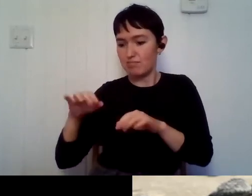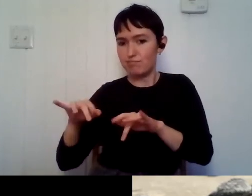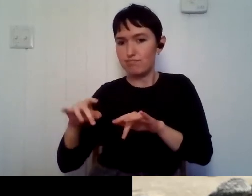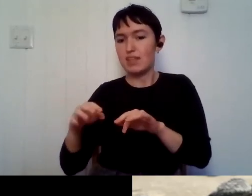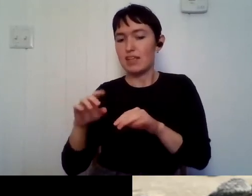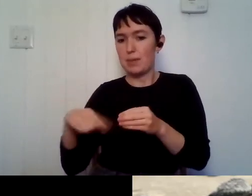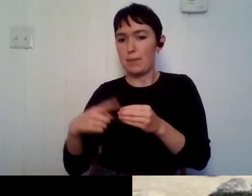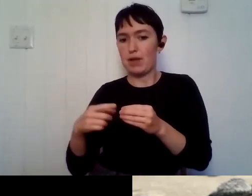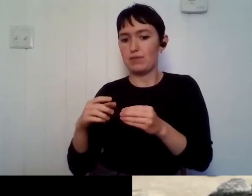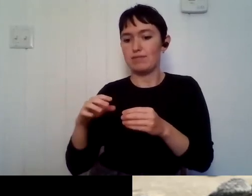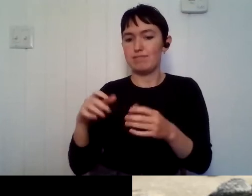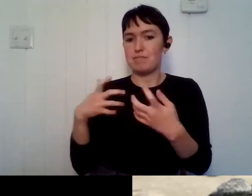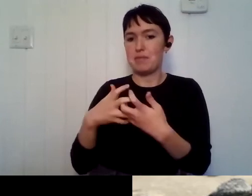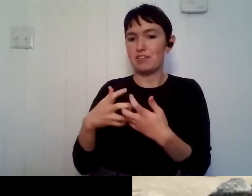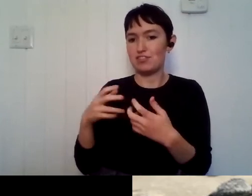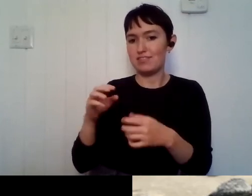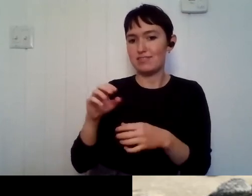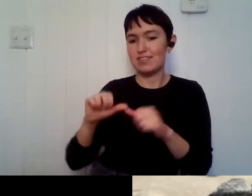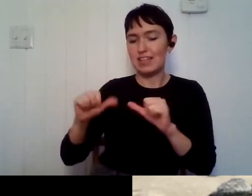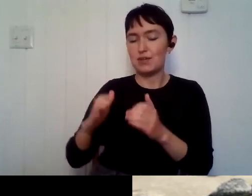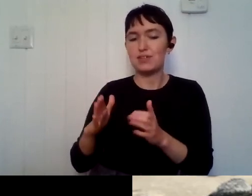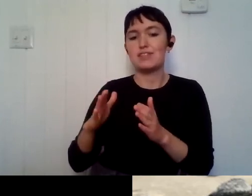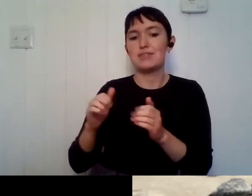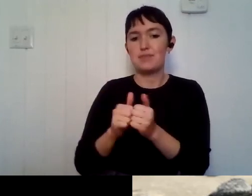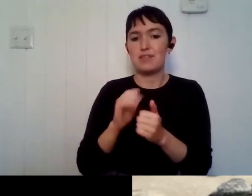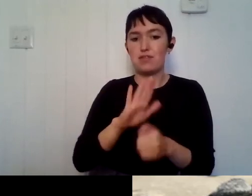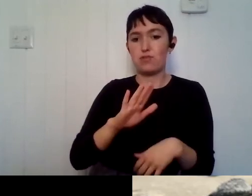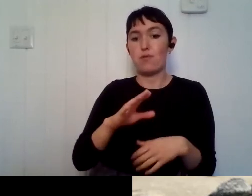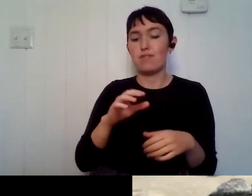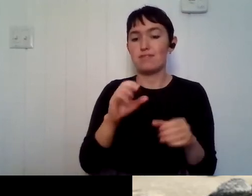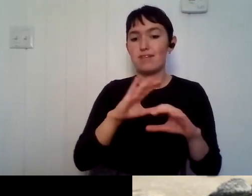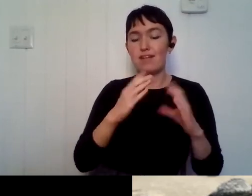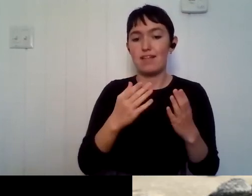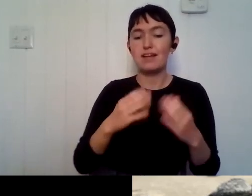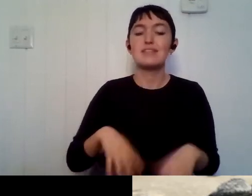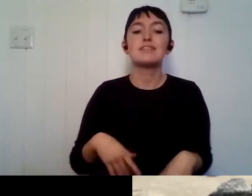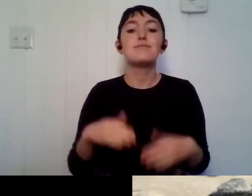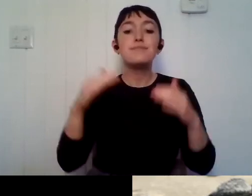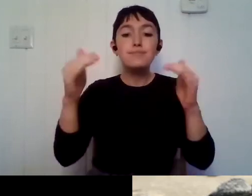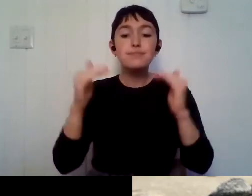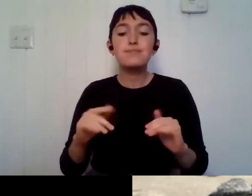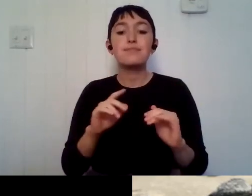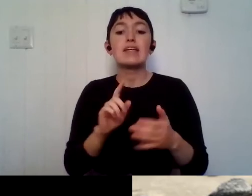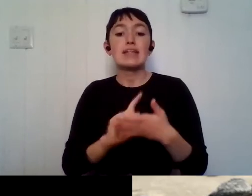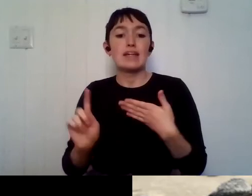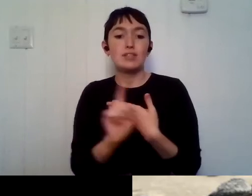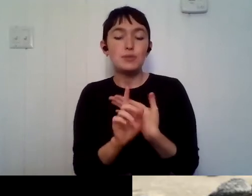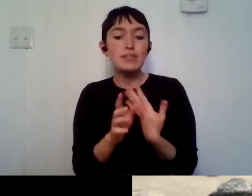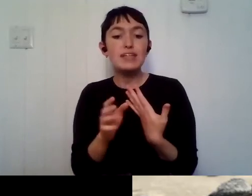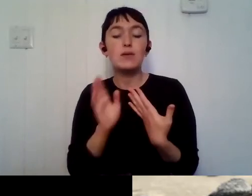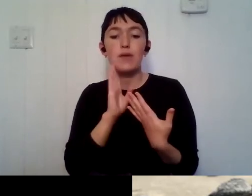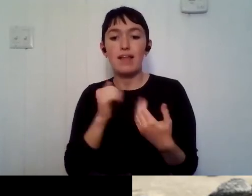talking all about primates with Natalia Reagan. So you have that to look forward to. That'll be on Groundhog Day at 1 PM Eastern 10 AM Pacific.